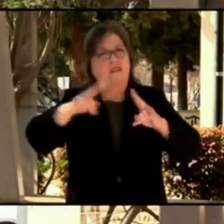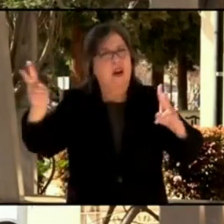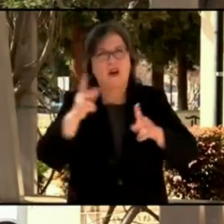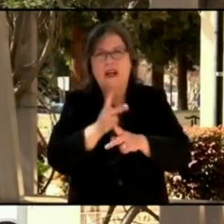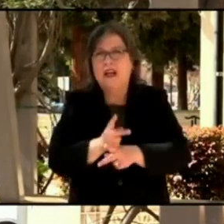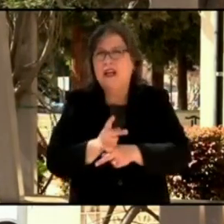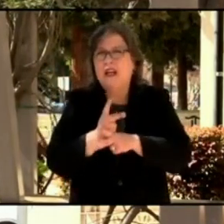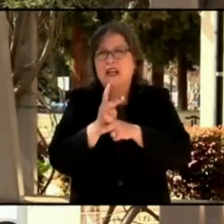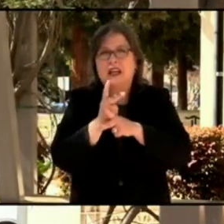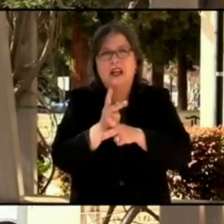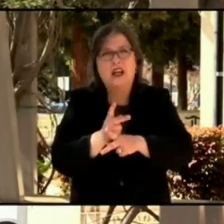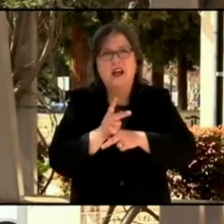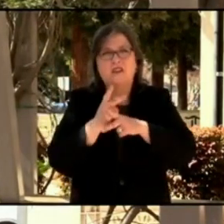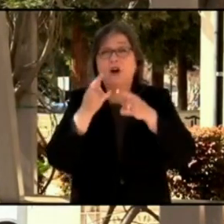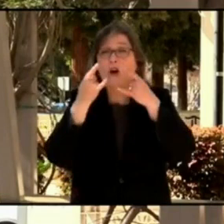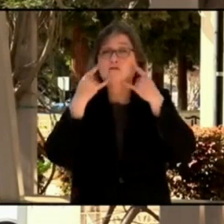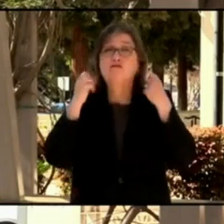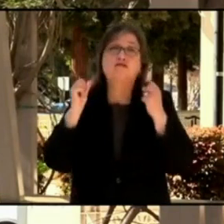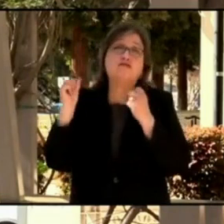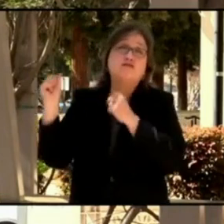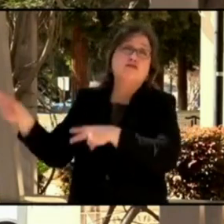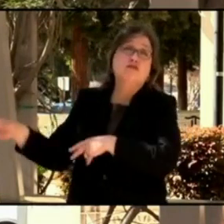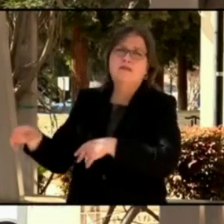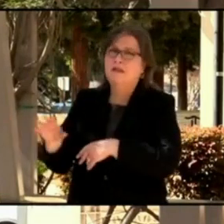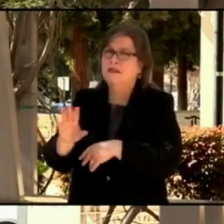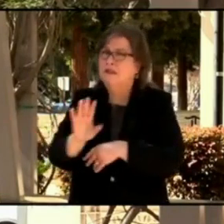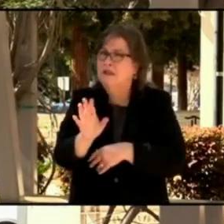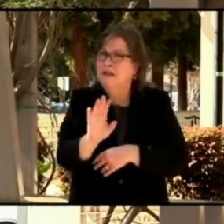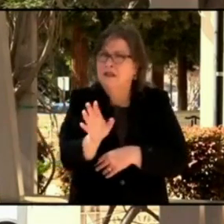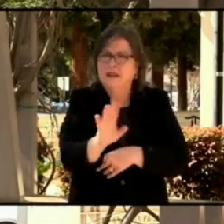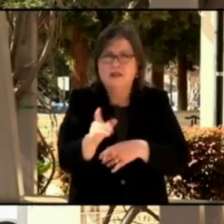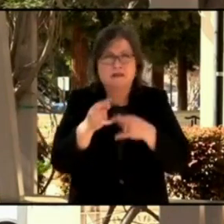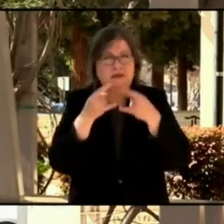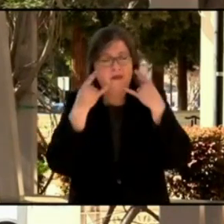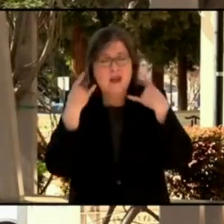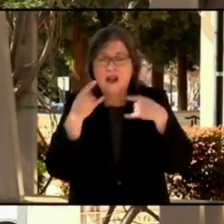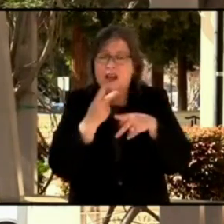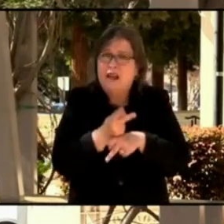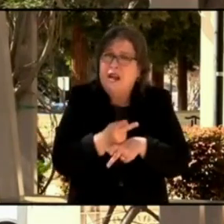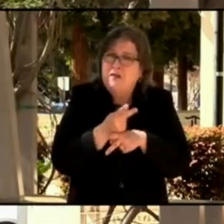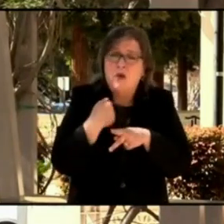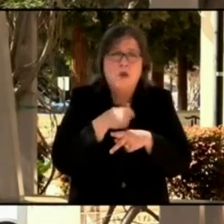any surge or even a swell. We don't want that to happen.